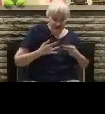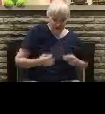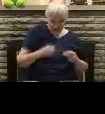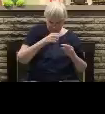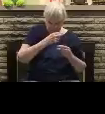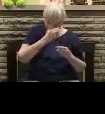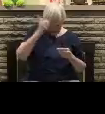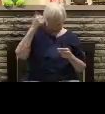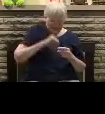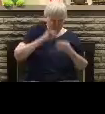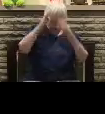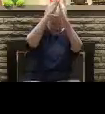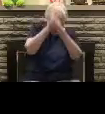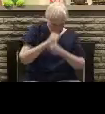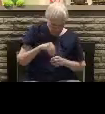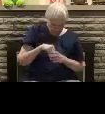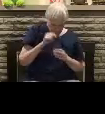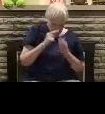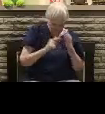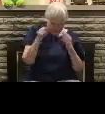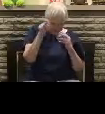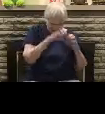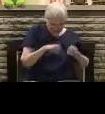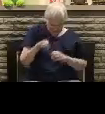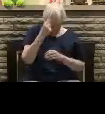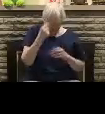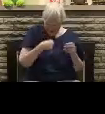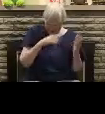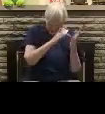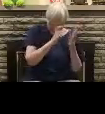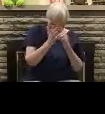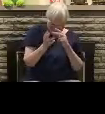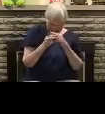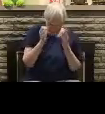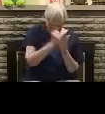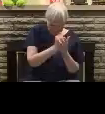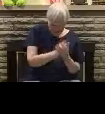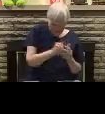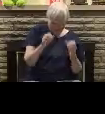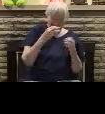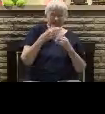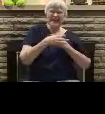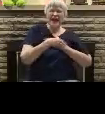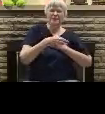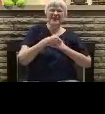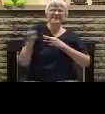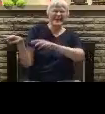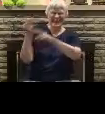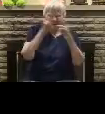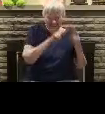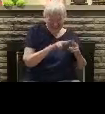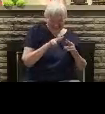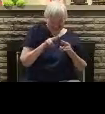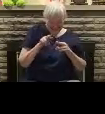season, out of season And we seek to be a God-pleaser Not a man-pleaser In Jesus' name Let's sing the third